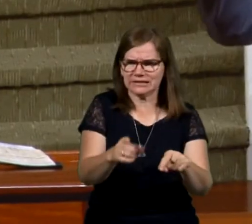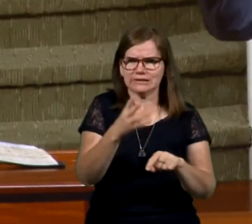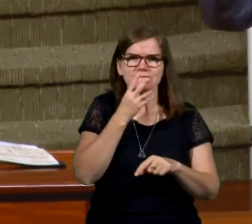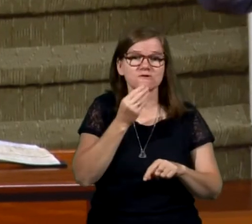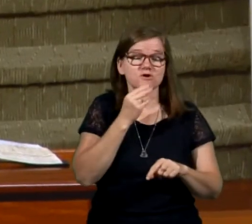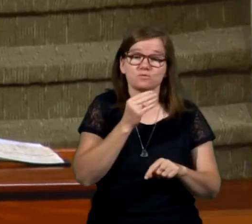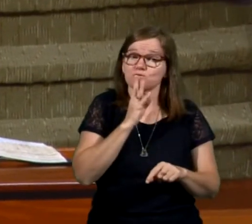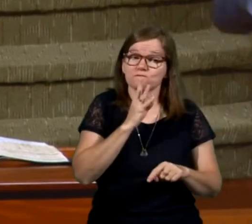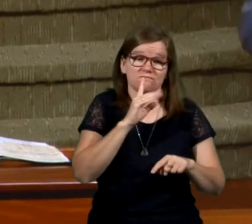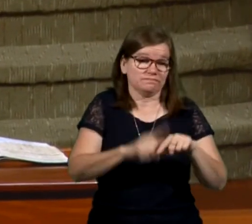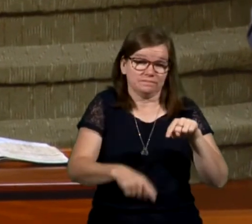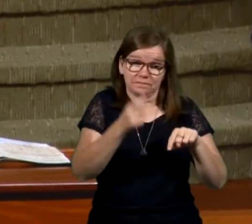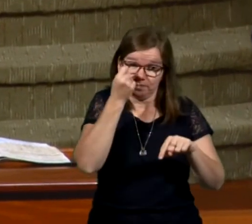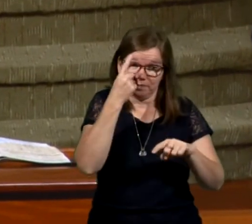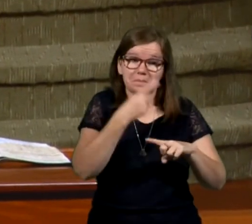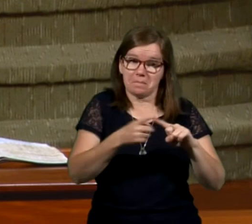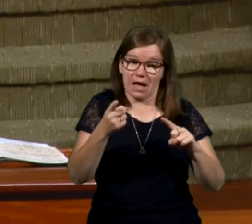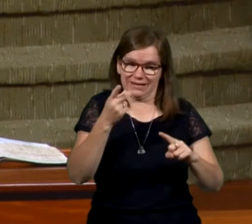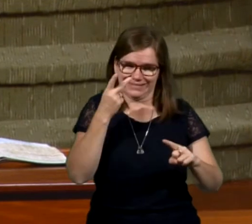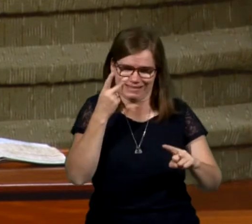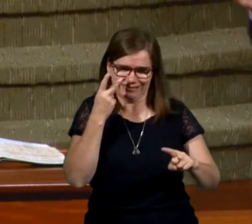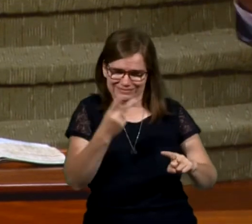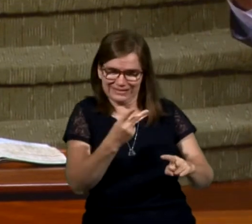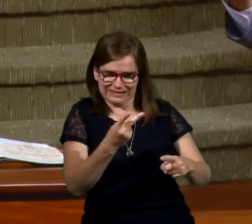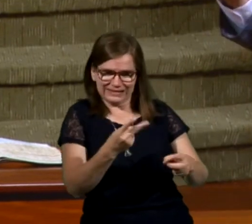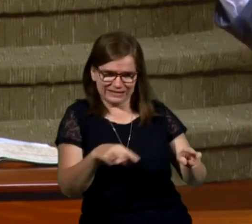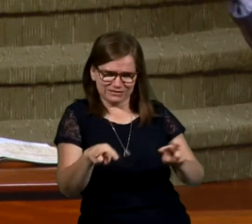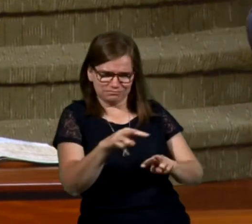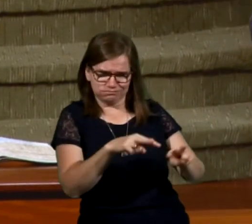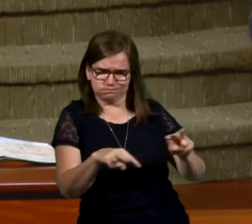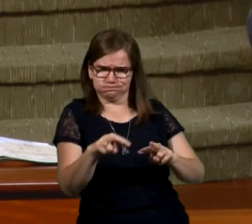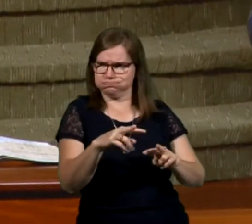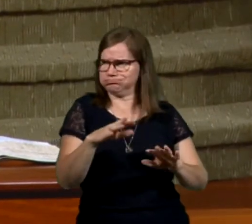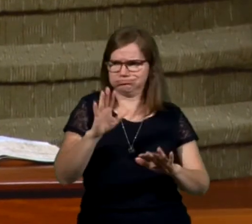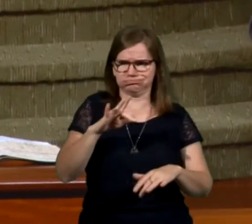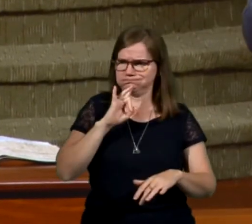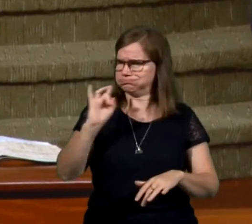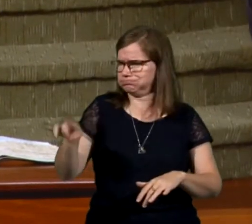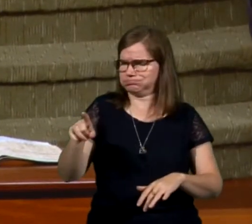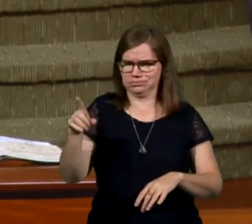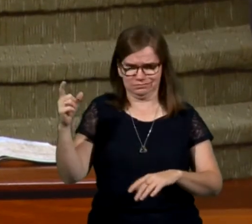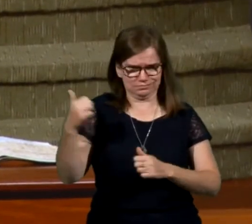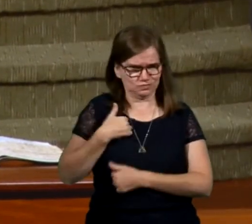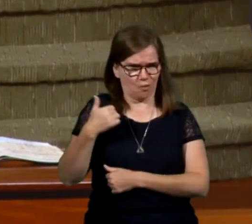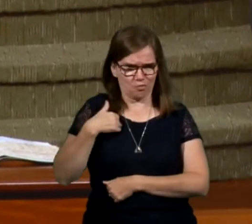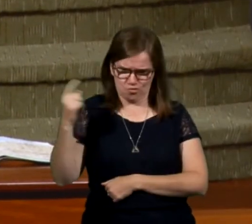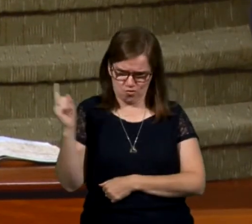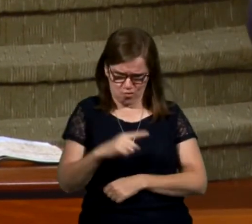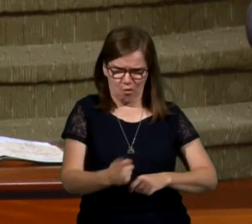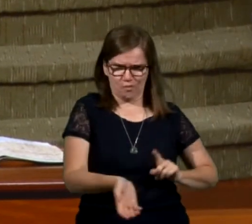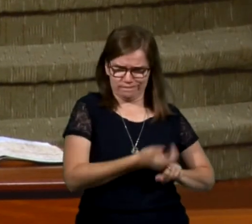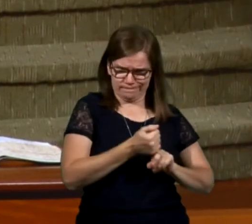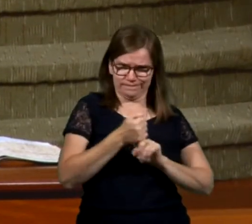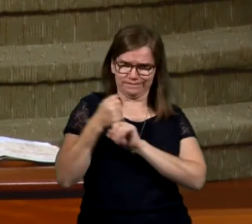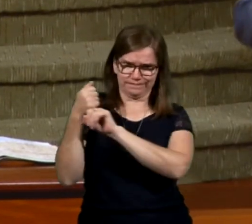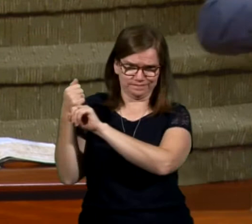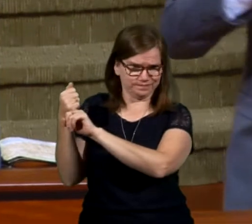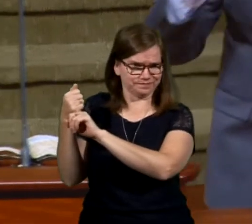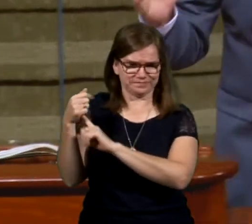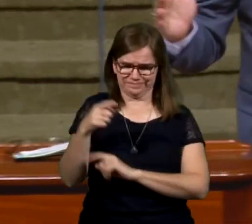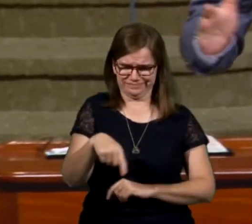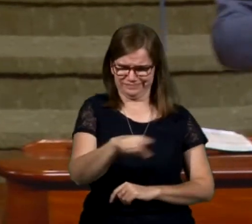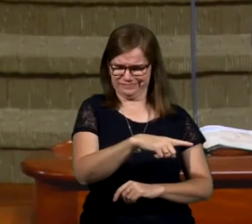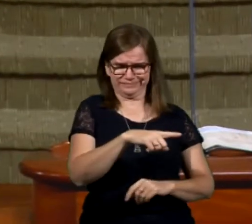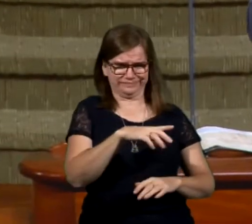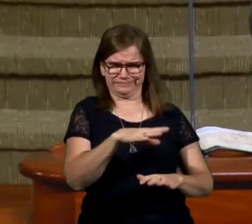he doesn't understand it, but he knows it's not good. He tells his police captain, get down there and get that guy out of here. This is a kangaroo court, and it's